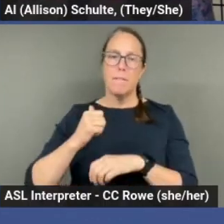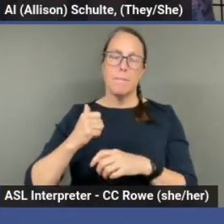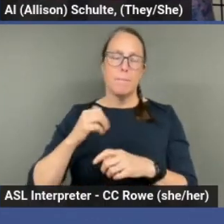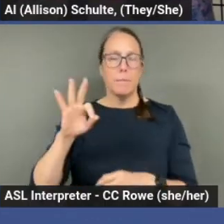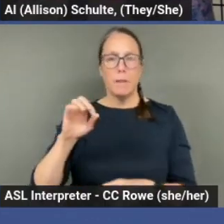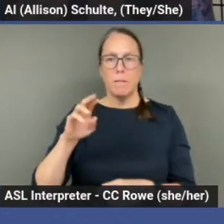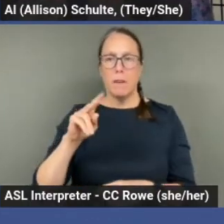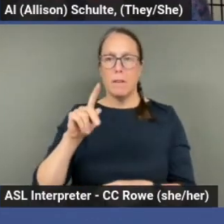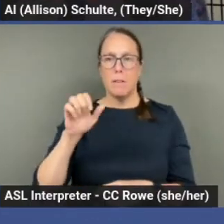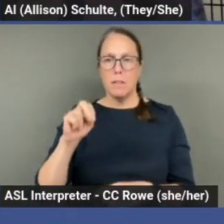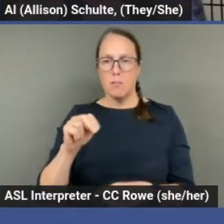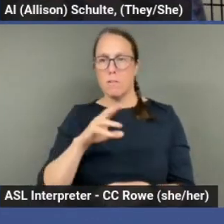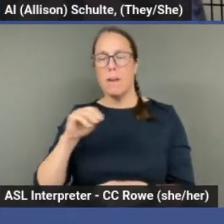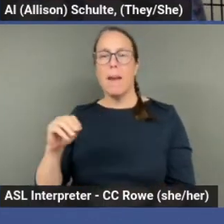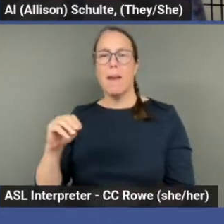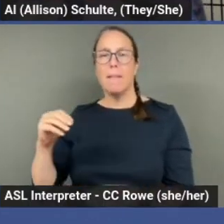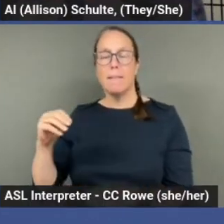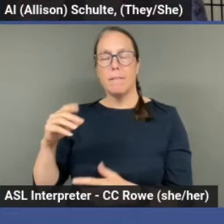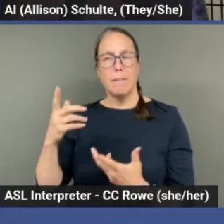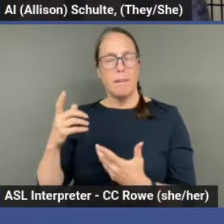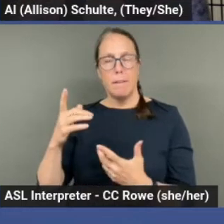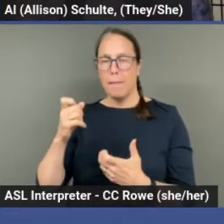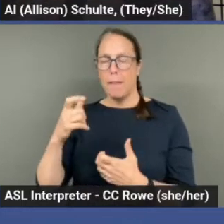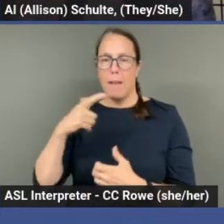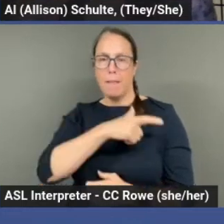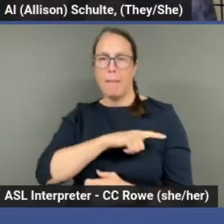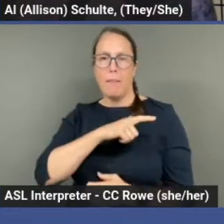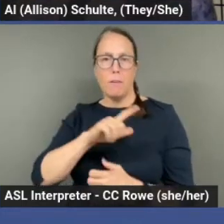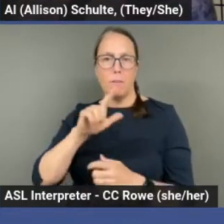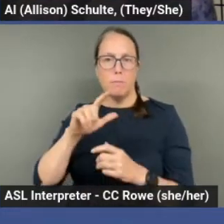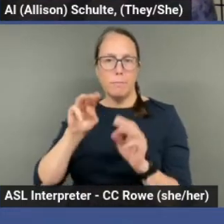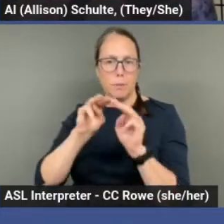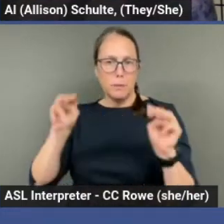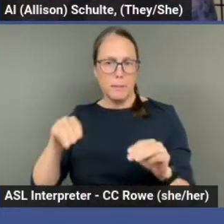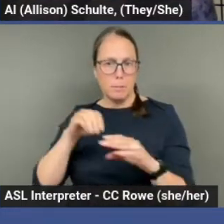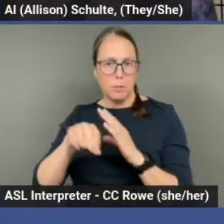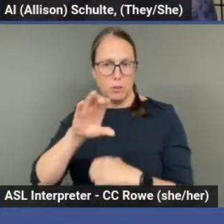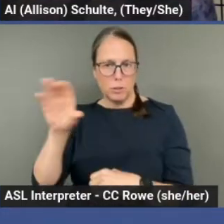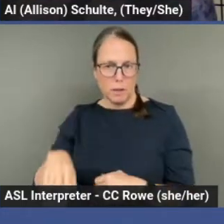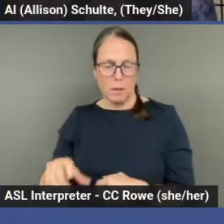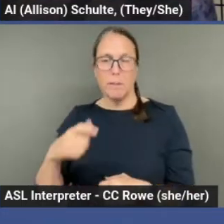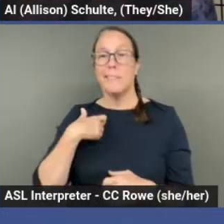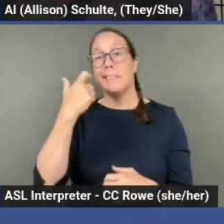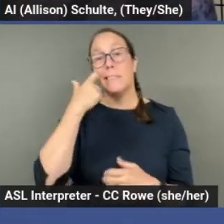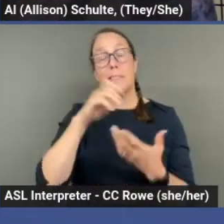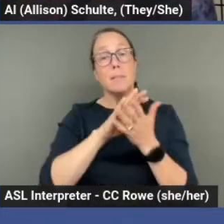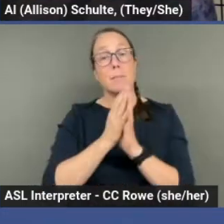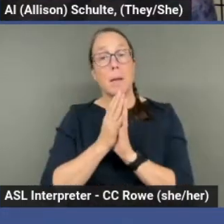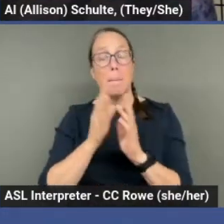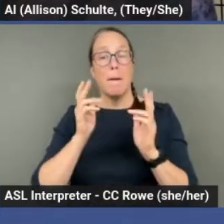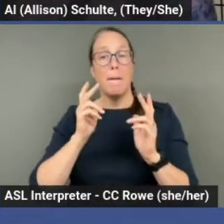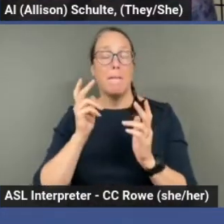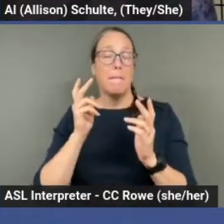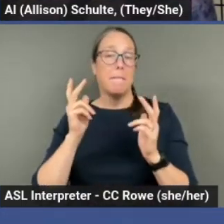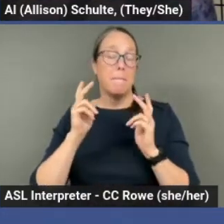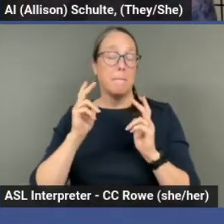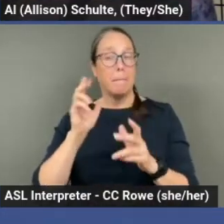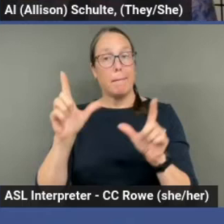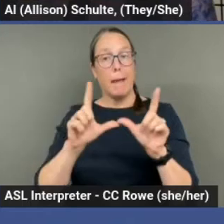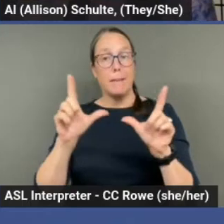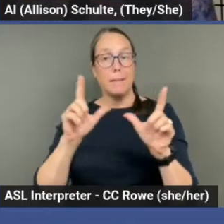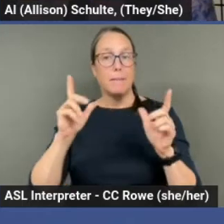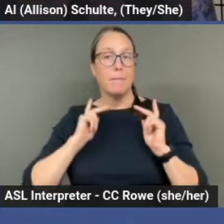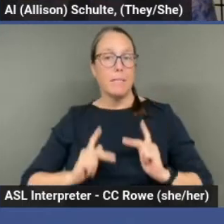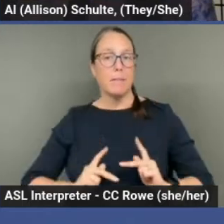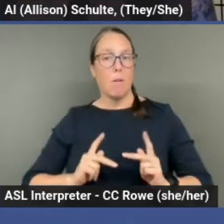Chicago. And more recently, I became a licensed physical therapist assistant, um, with